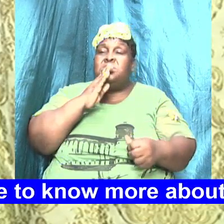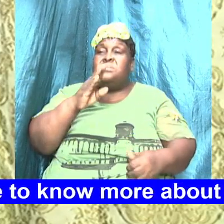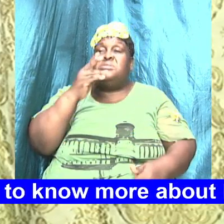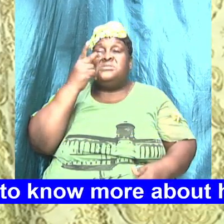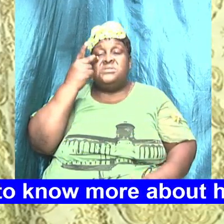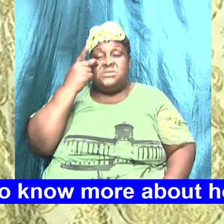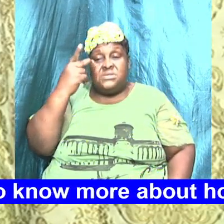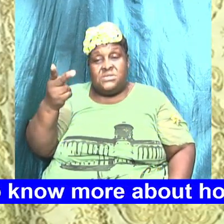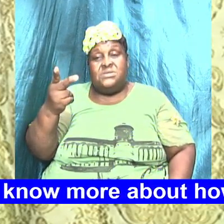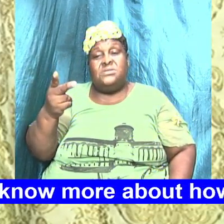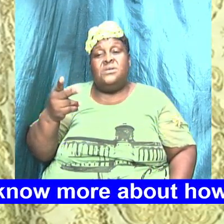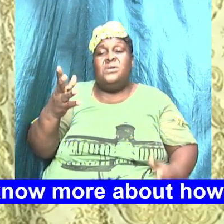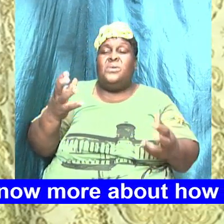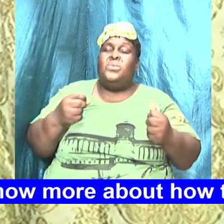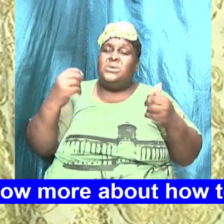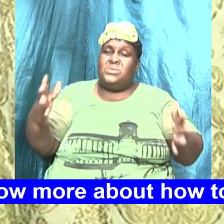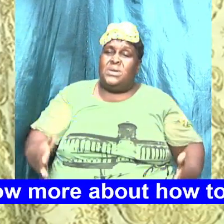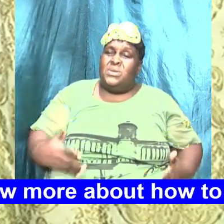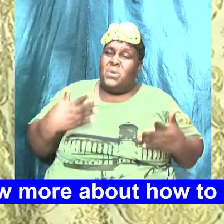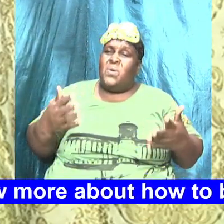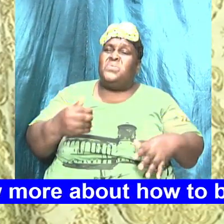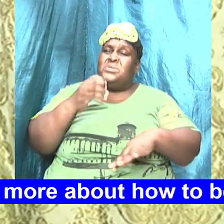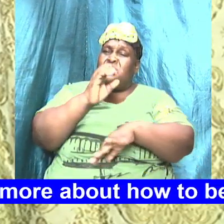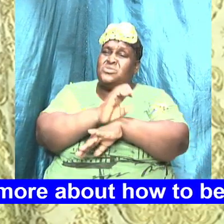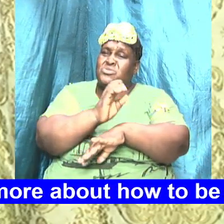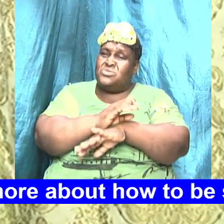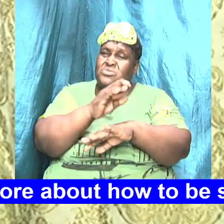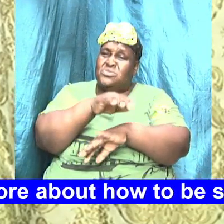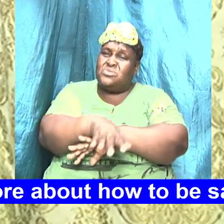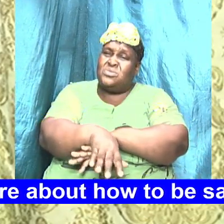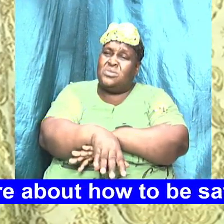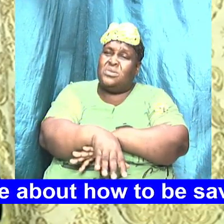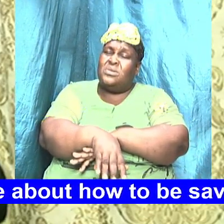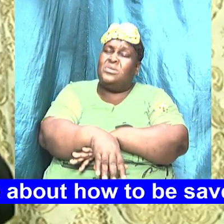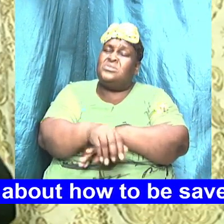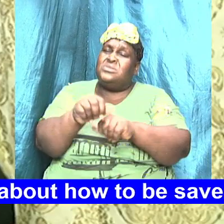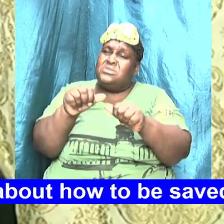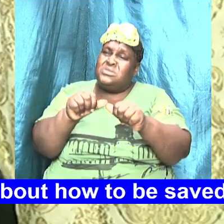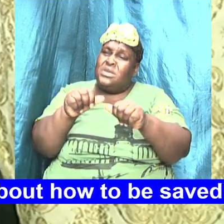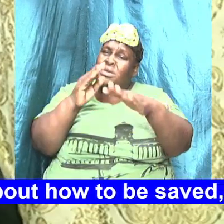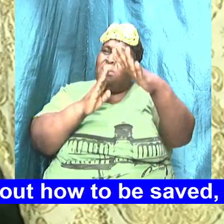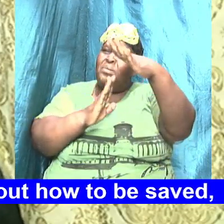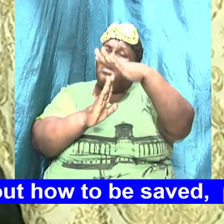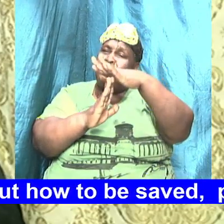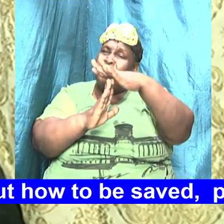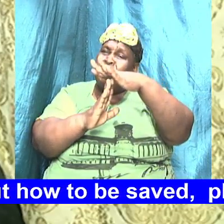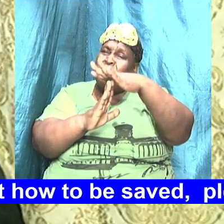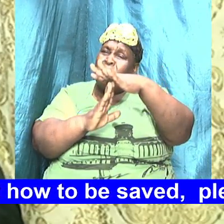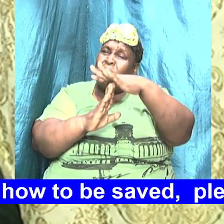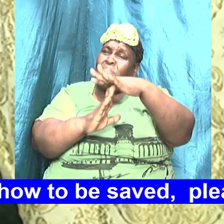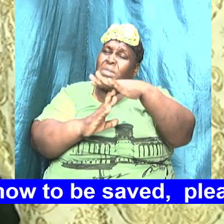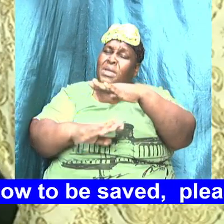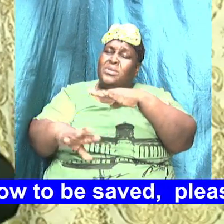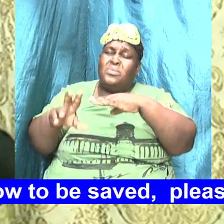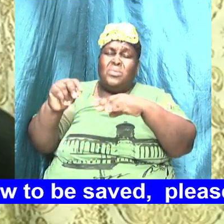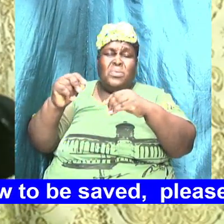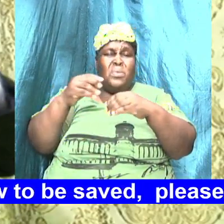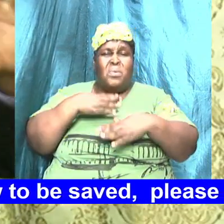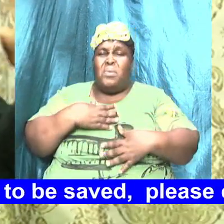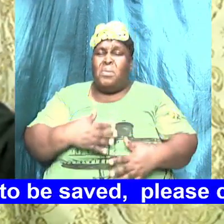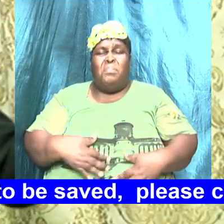Encourage The Church Tonight That Let Us Just Remain Humble Let Us Just Remain Under The Microscope Of God We Don't Have